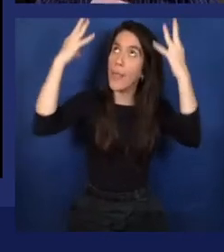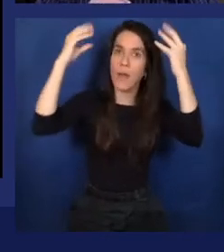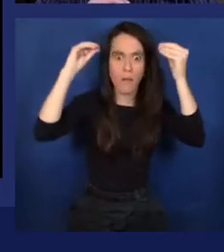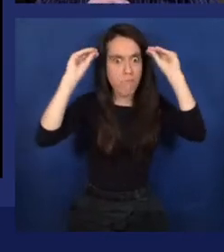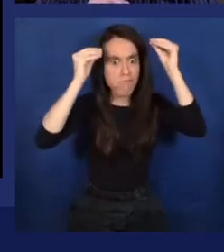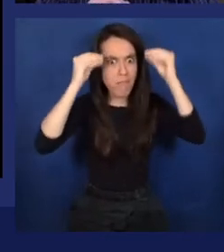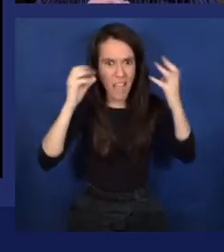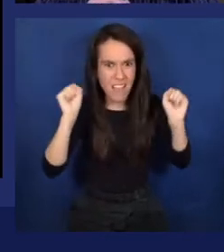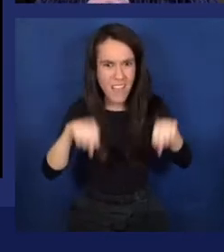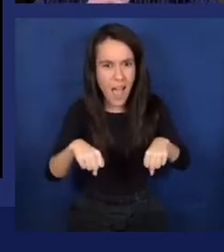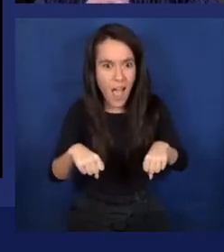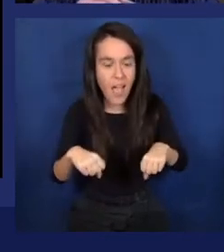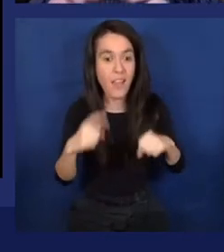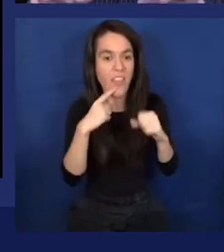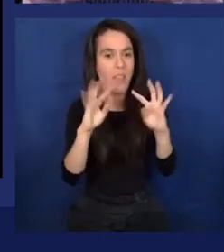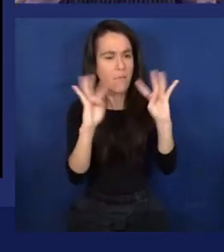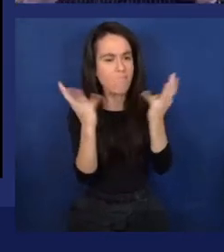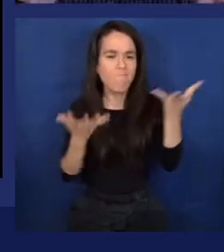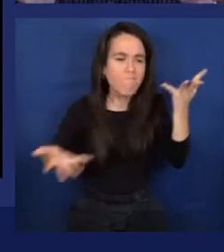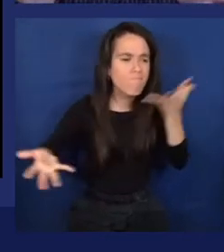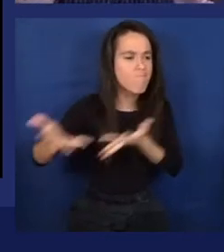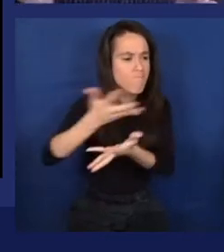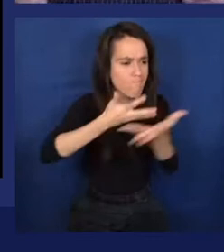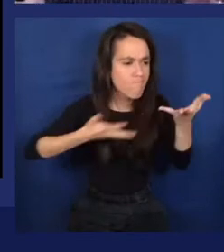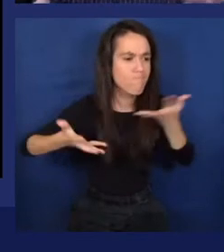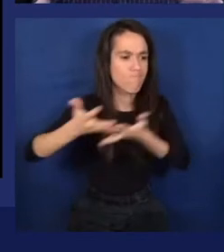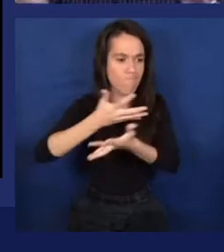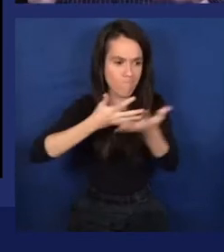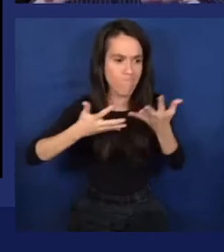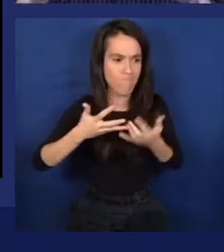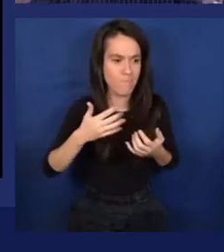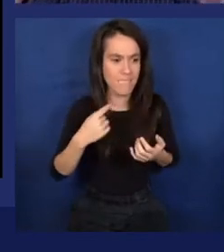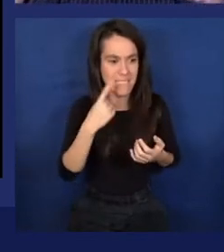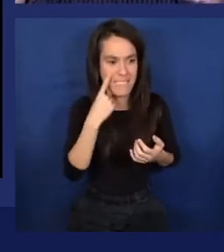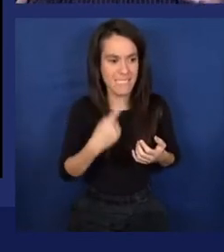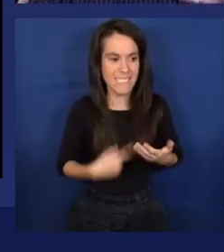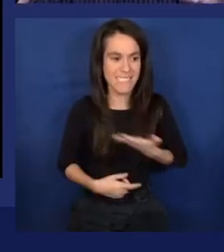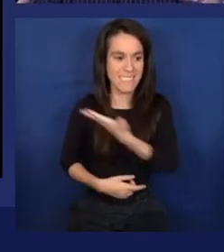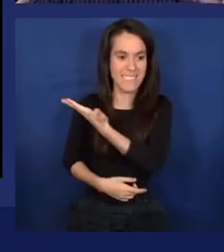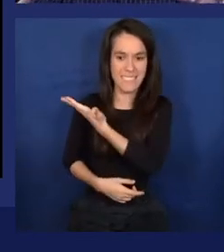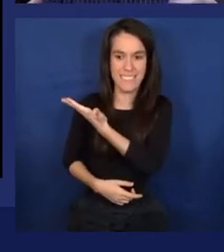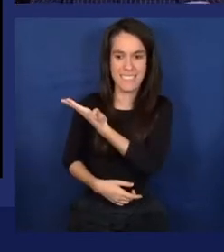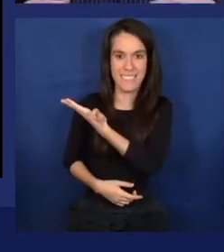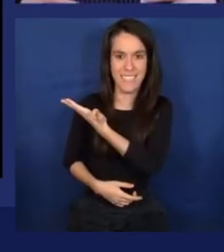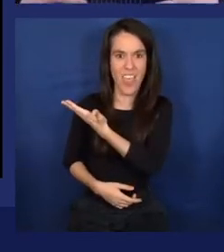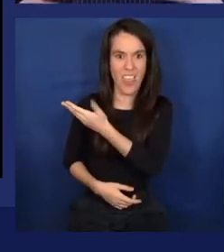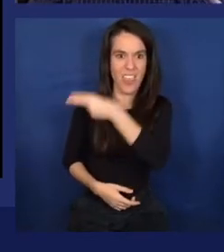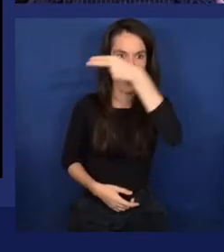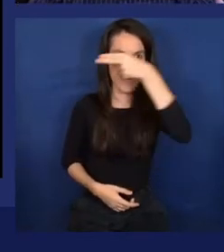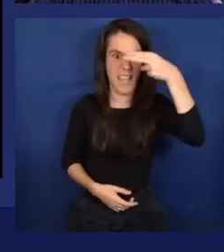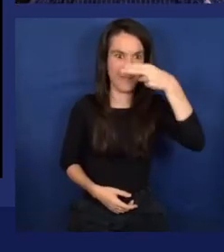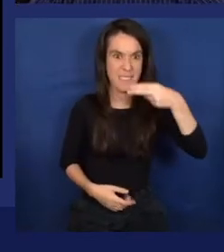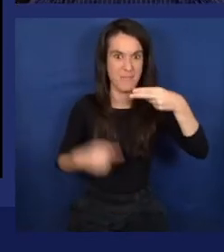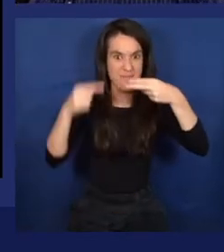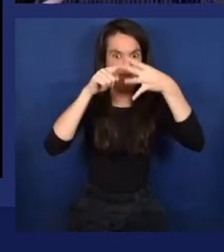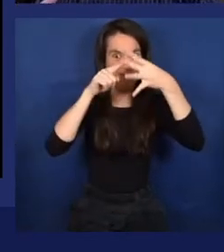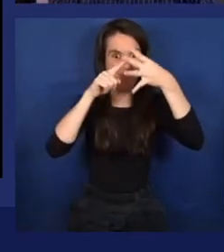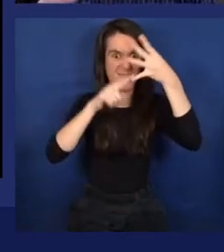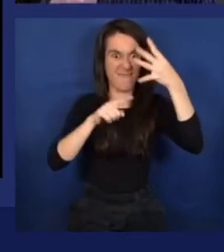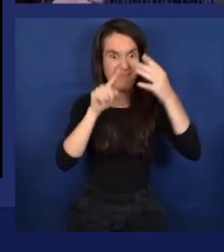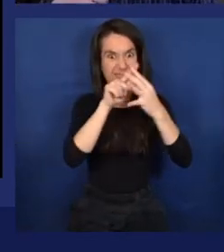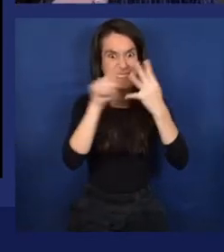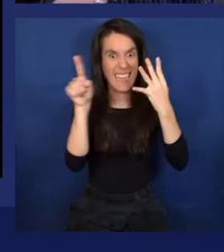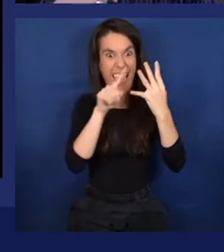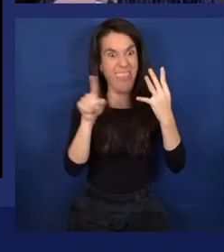certainly celebrated all of this. Now, that's only in academic circles that we really see that concept. And they start with experimentations